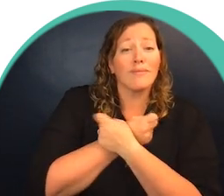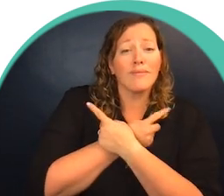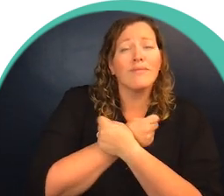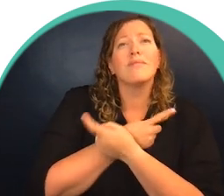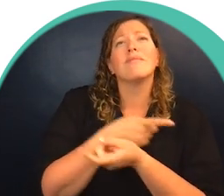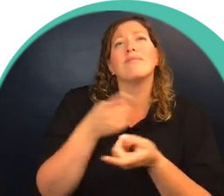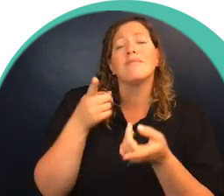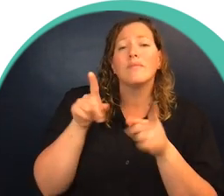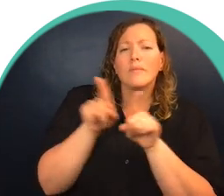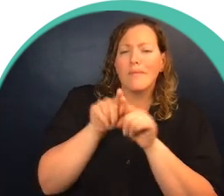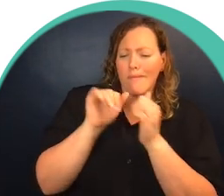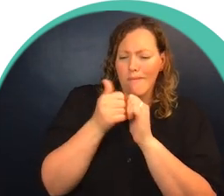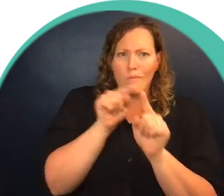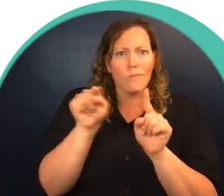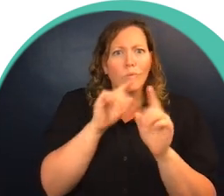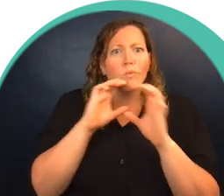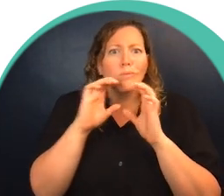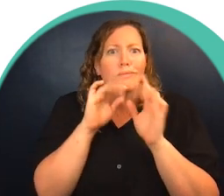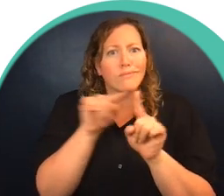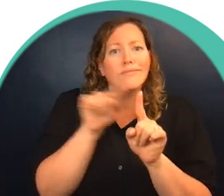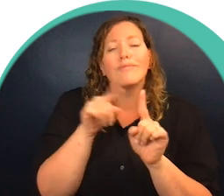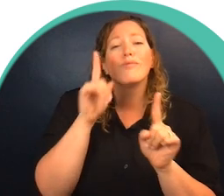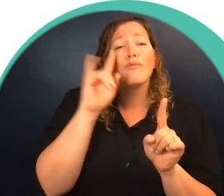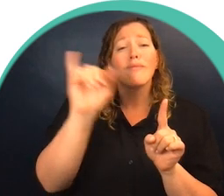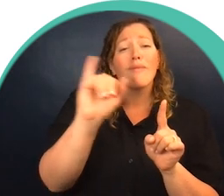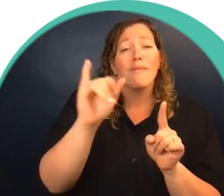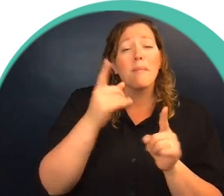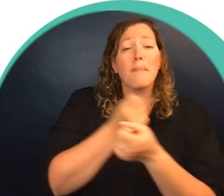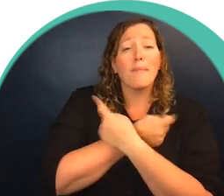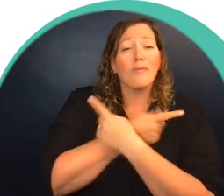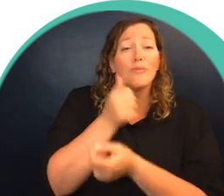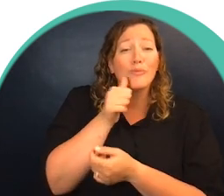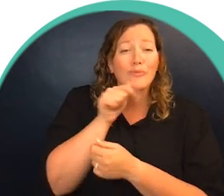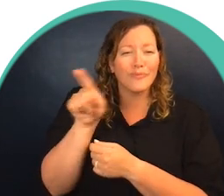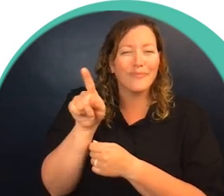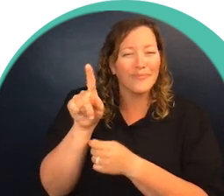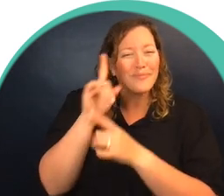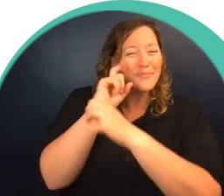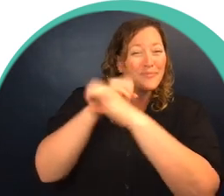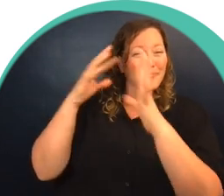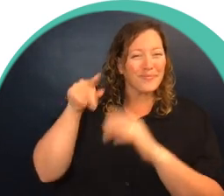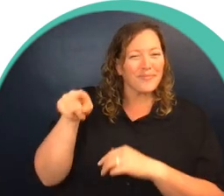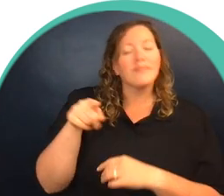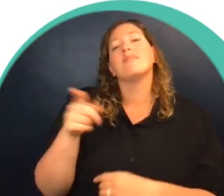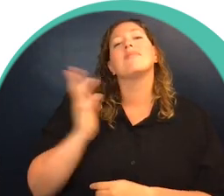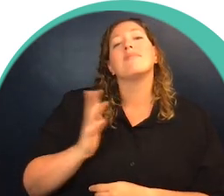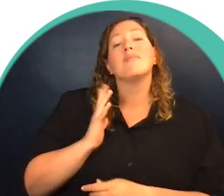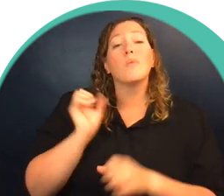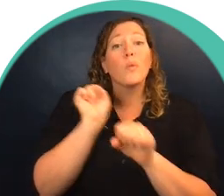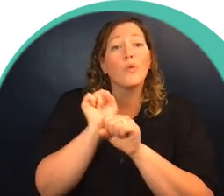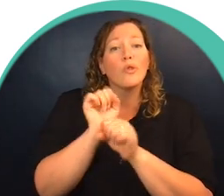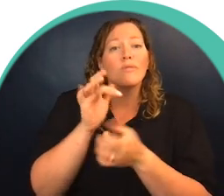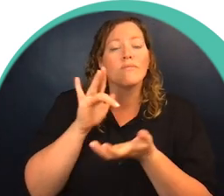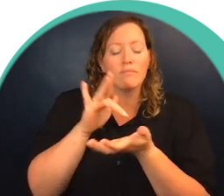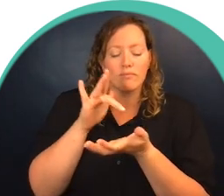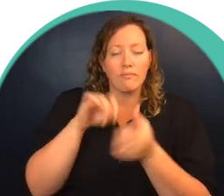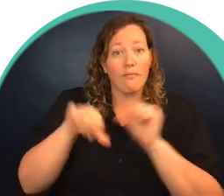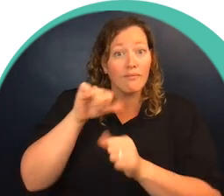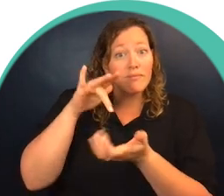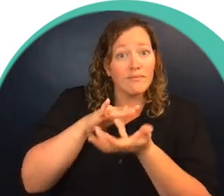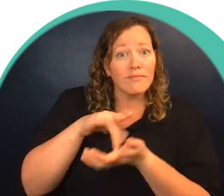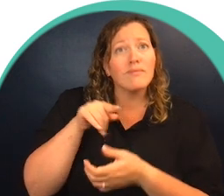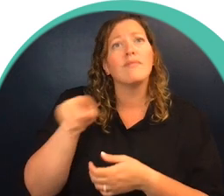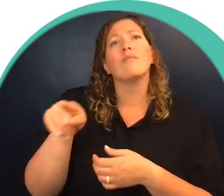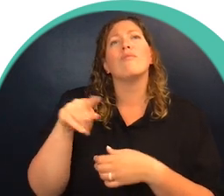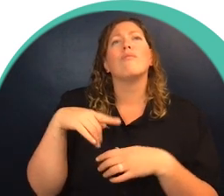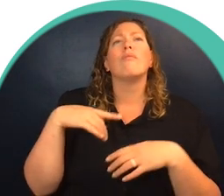as your friendly neighbourhood bat girl. She spent 10 years working as a host at the Ontario Science Centre and has appeared on